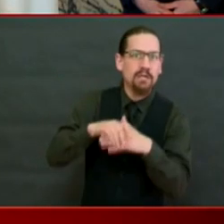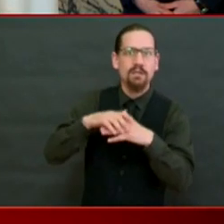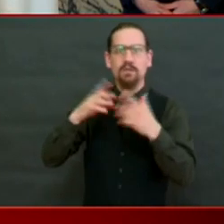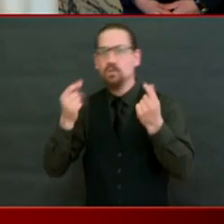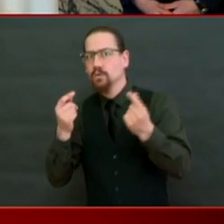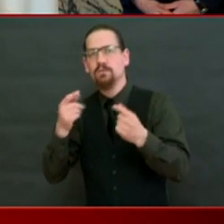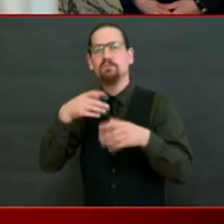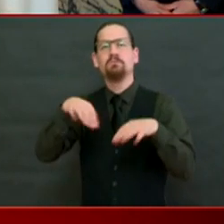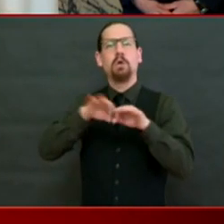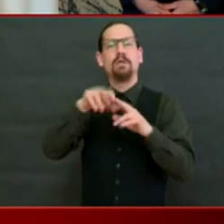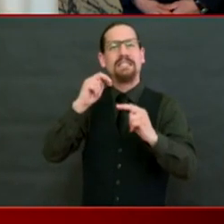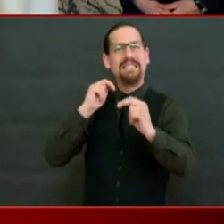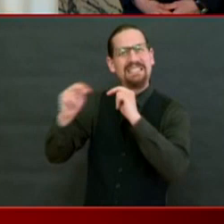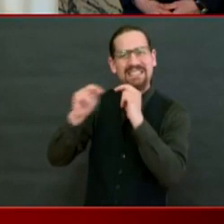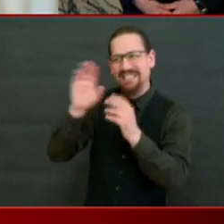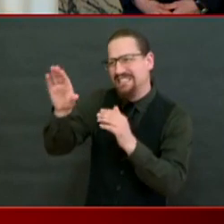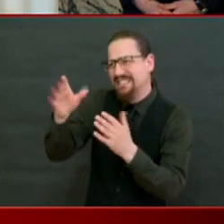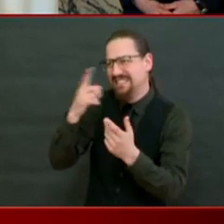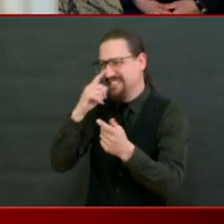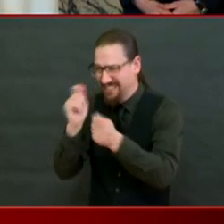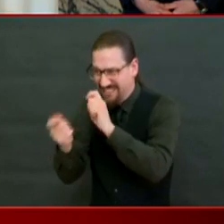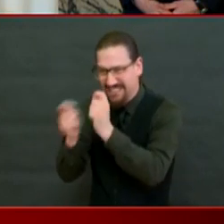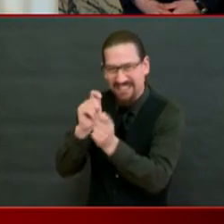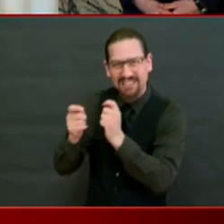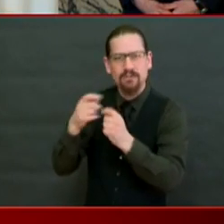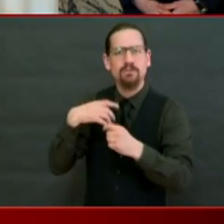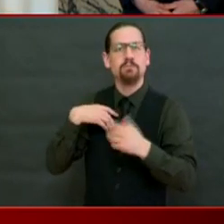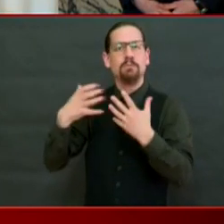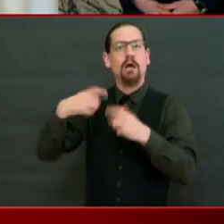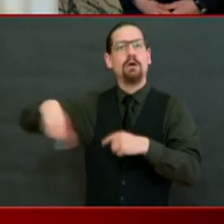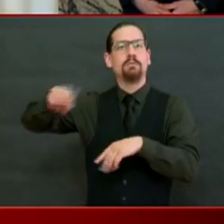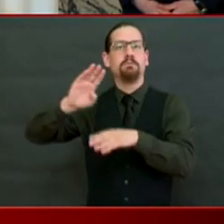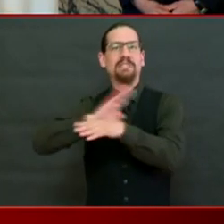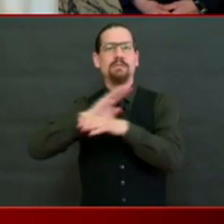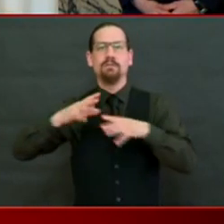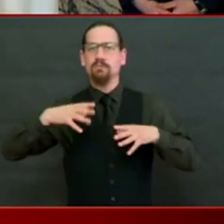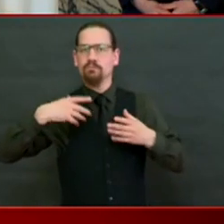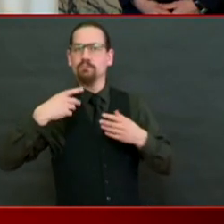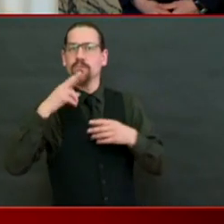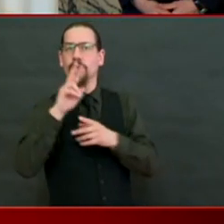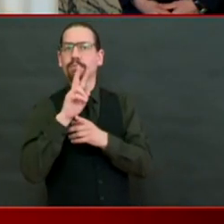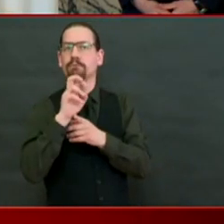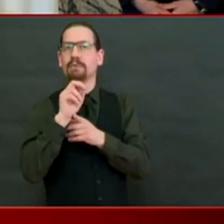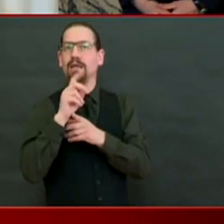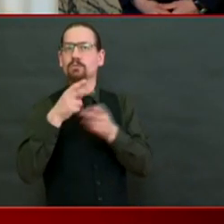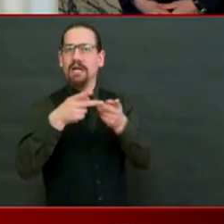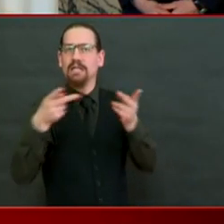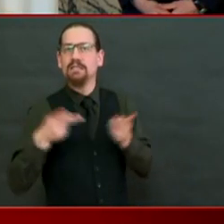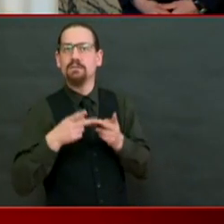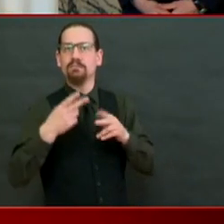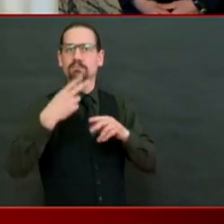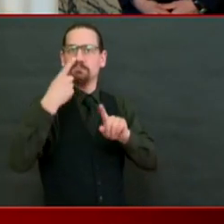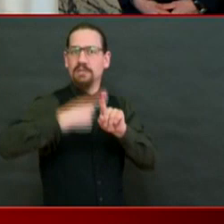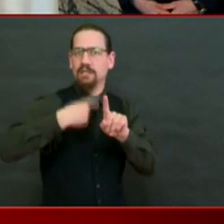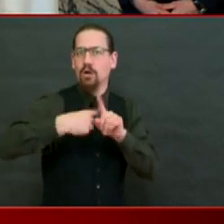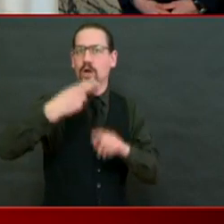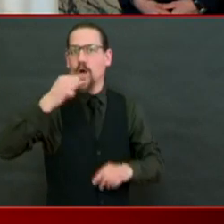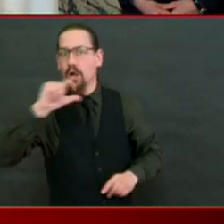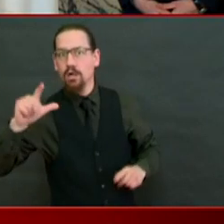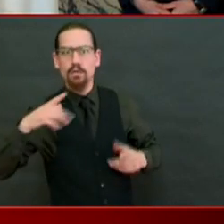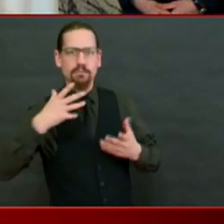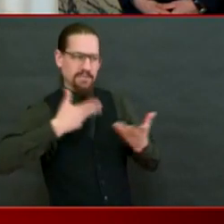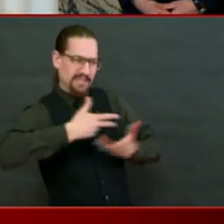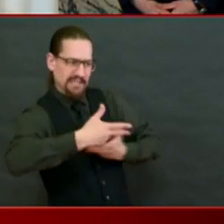in April, it allows you to begin now to start making summer plans. I have no doubt just